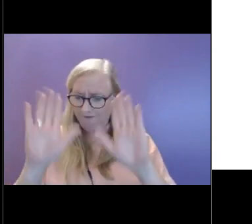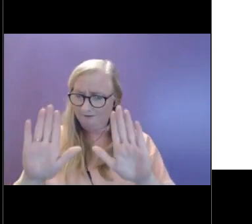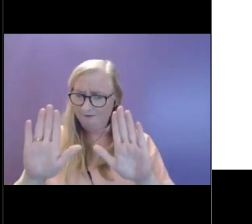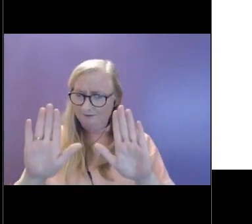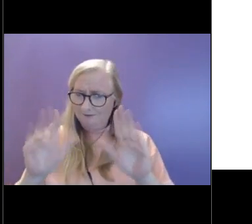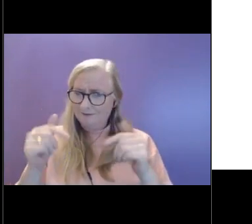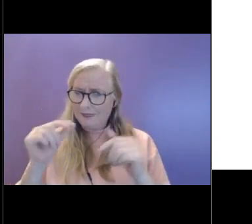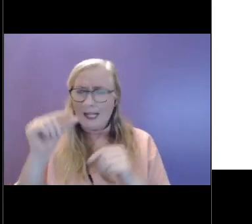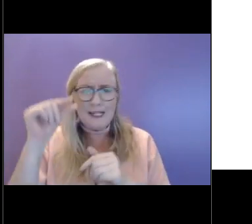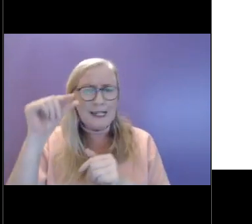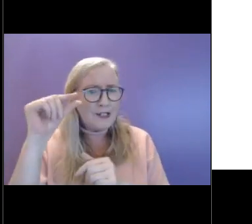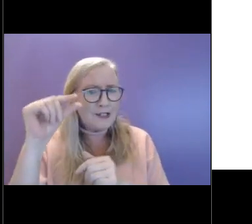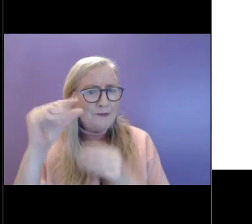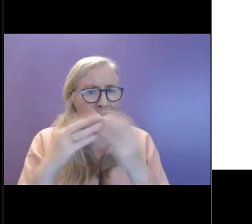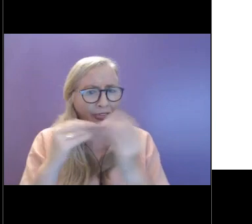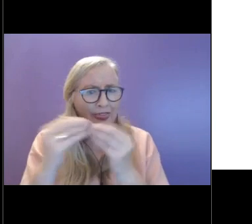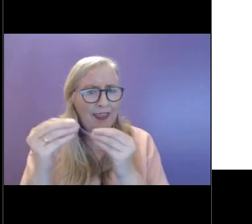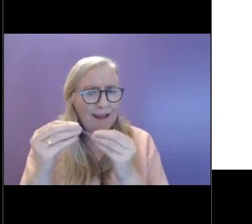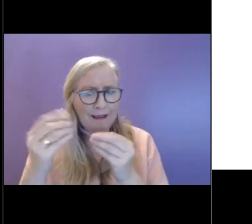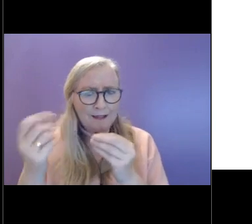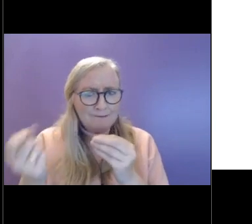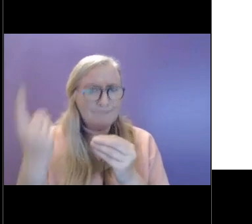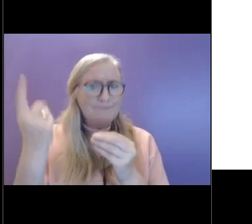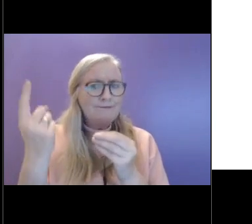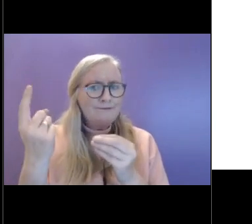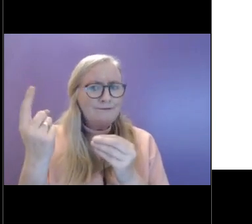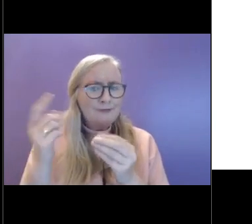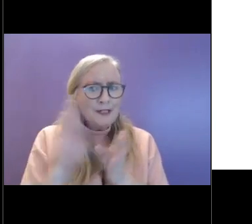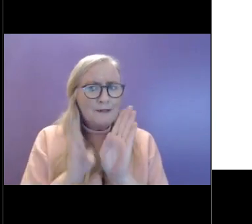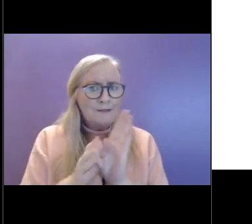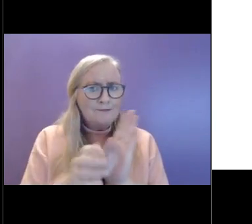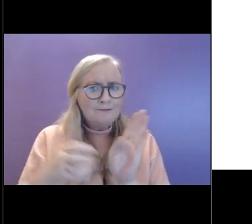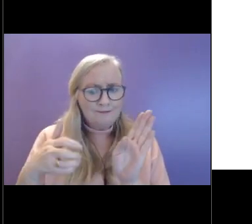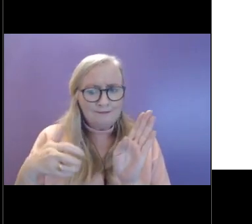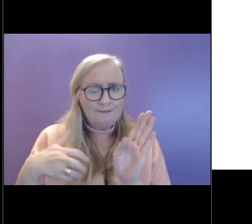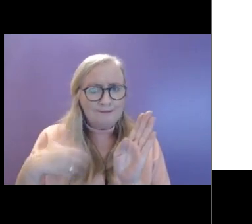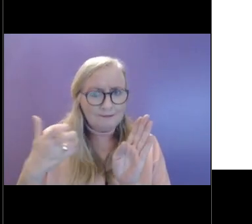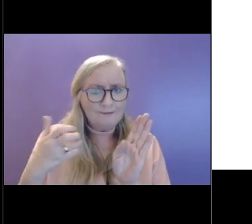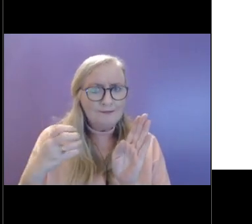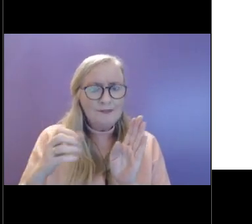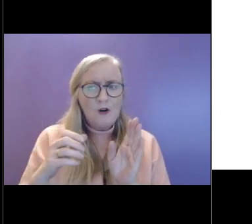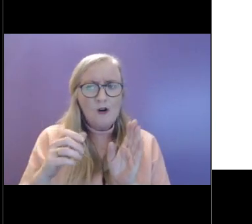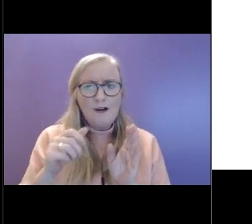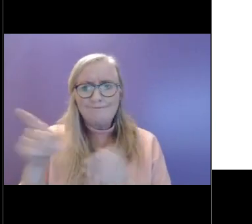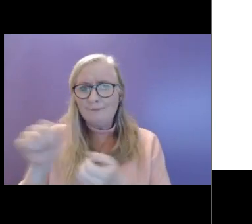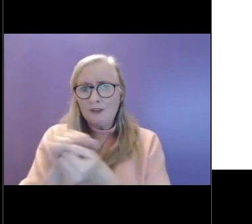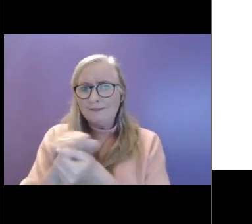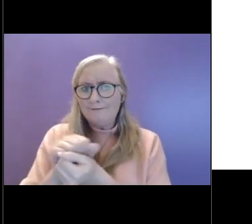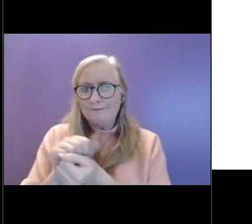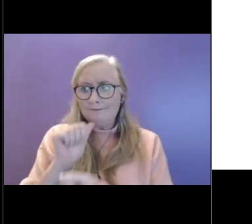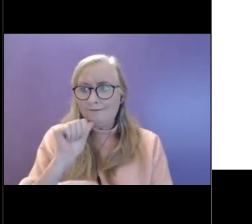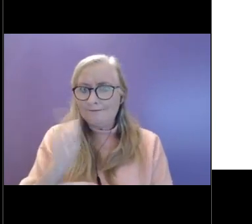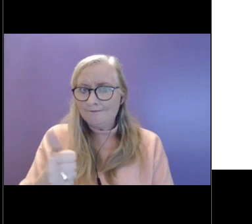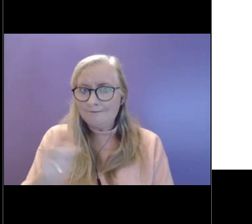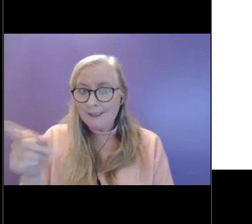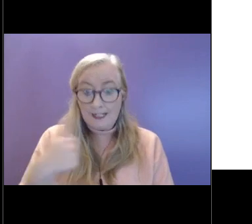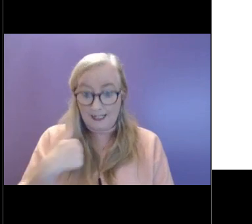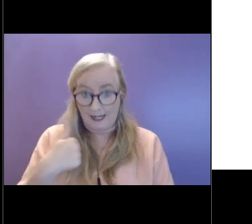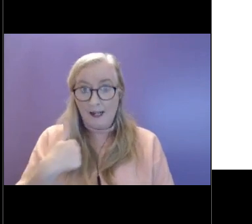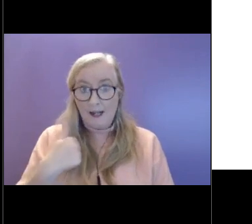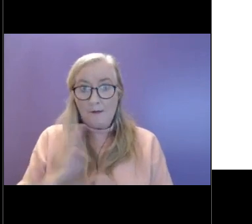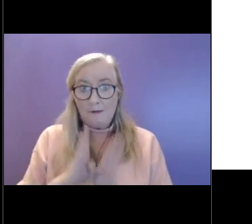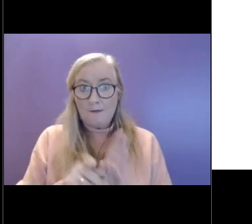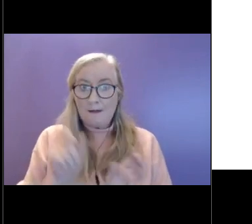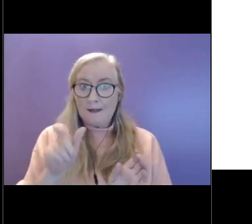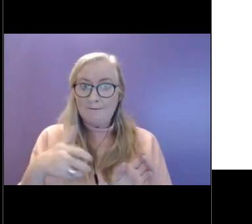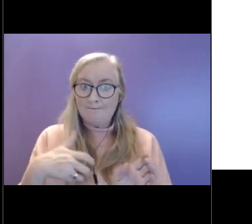small things like when people perhaps leave the dishes undone that set you off or is it something